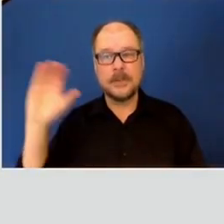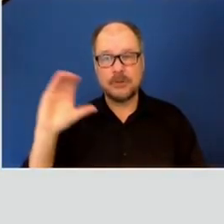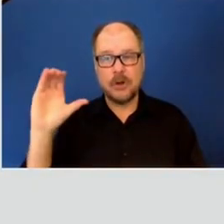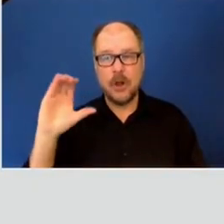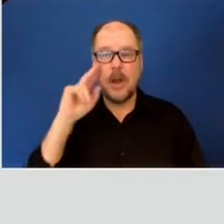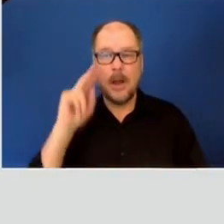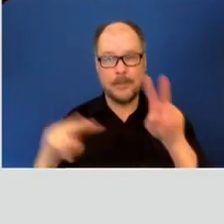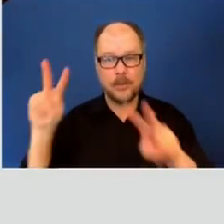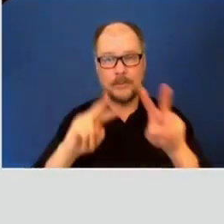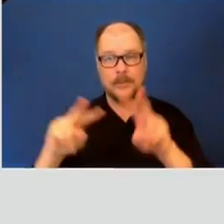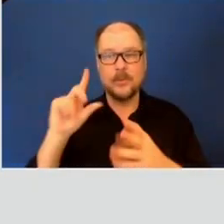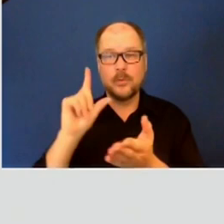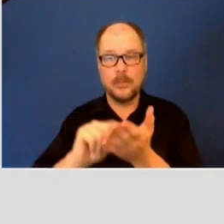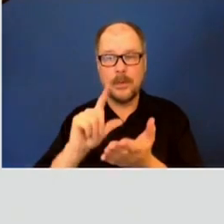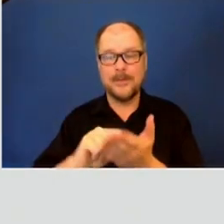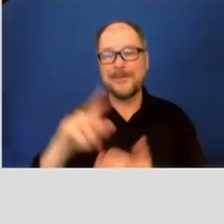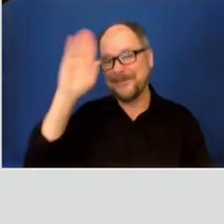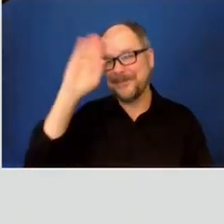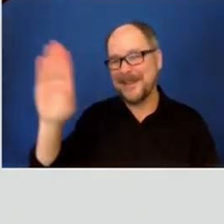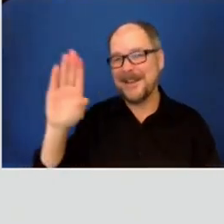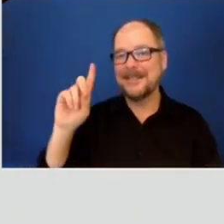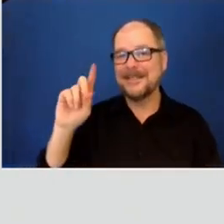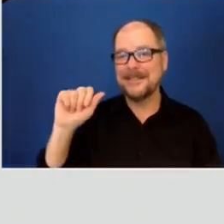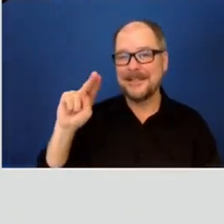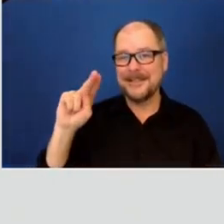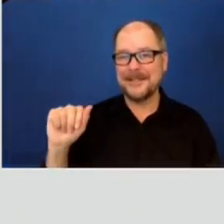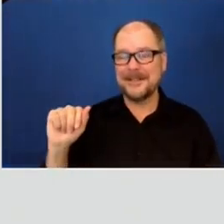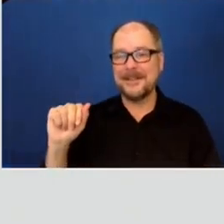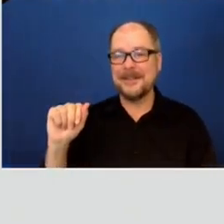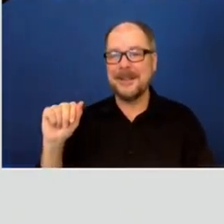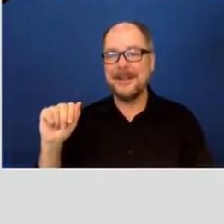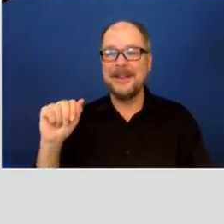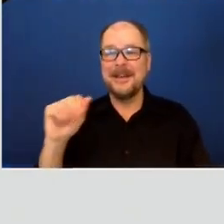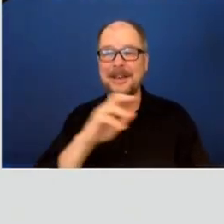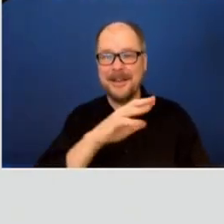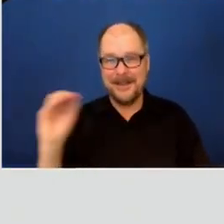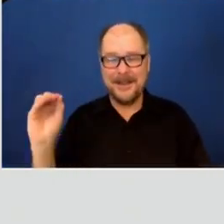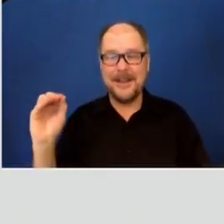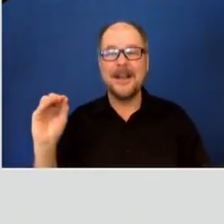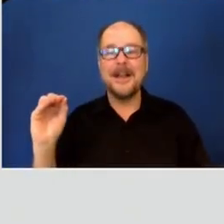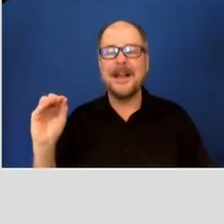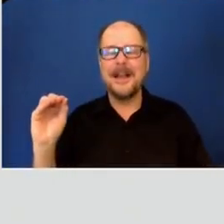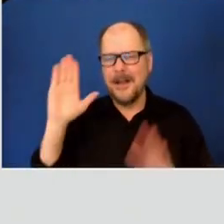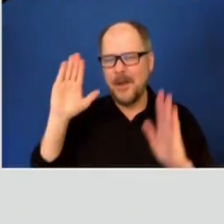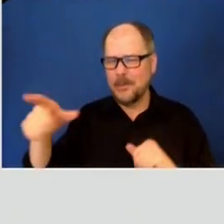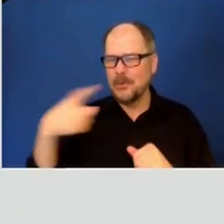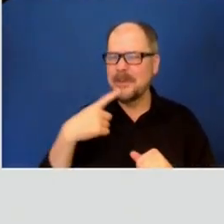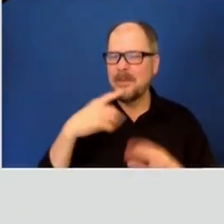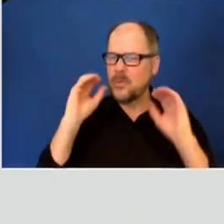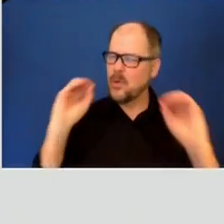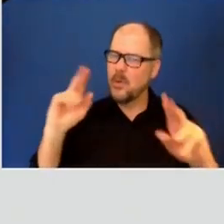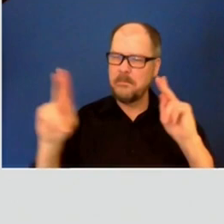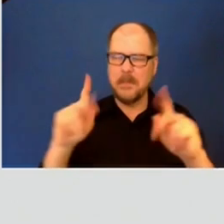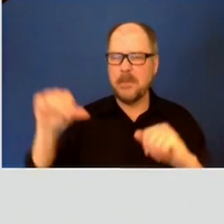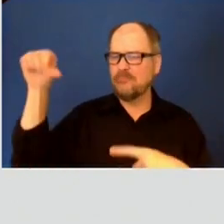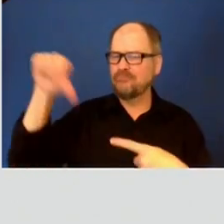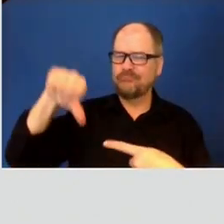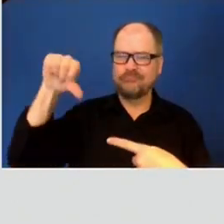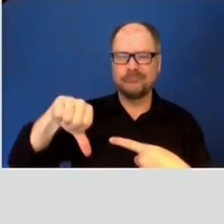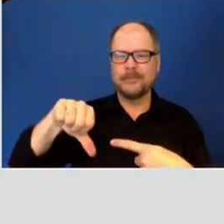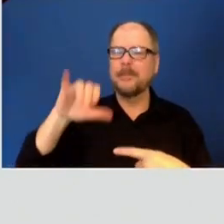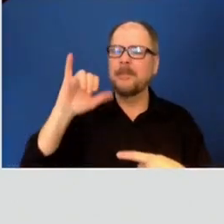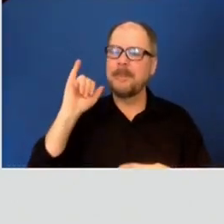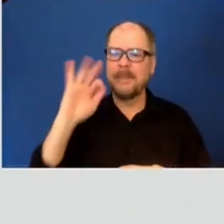Hi, Dina. I was hoping you could expand on something you said earlier about nobody was turned away if they were not